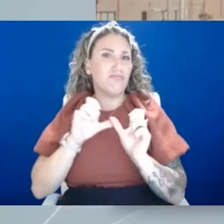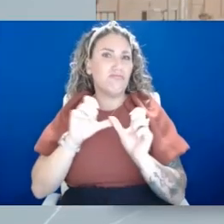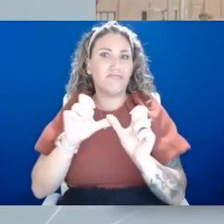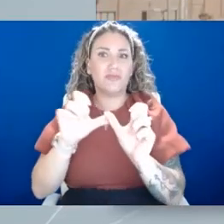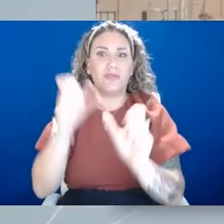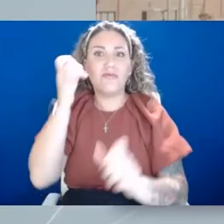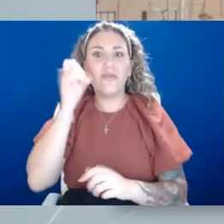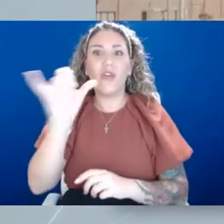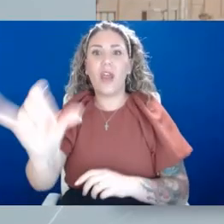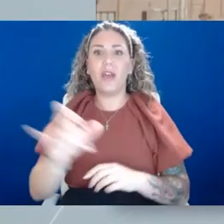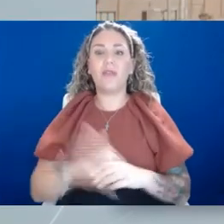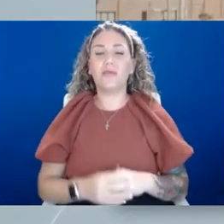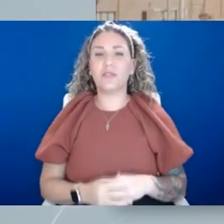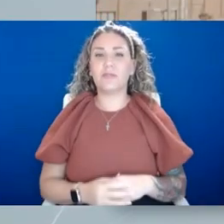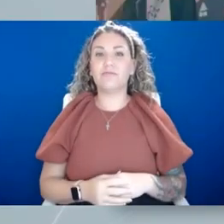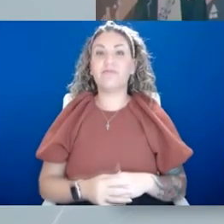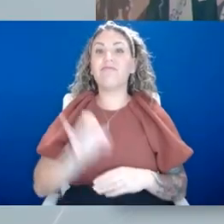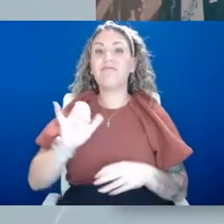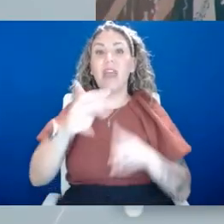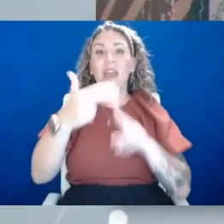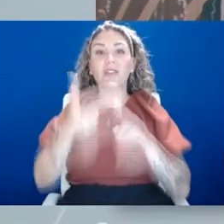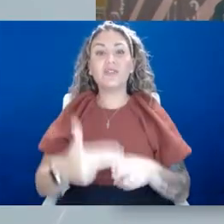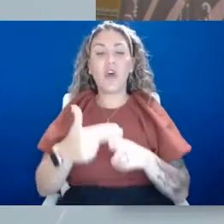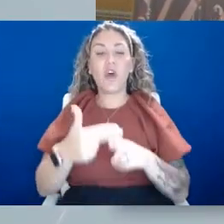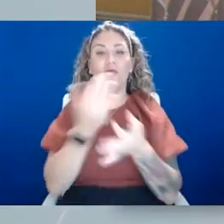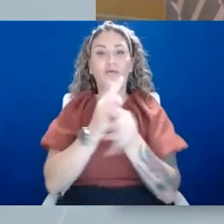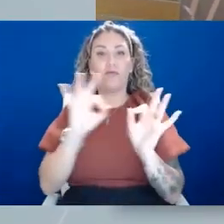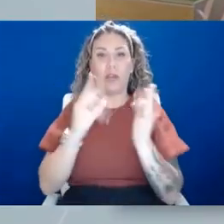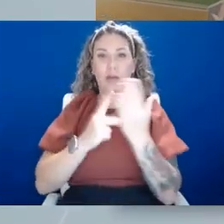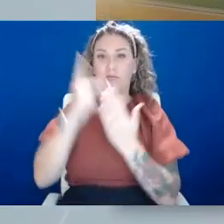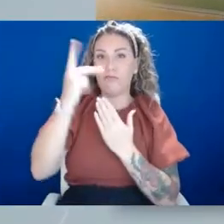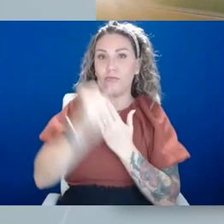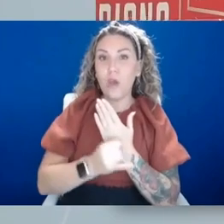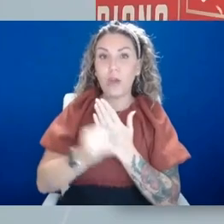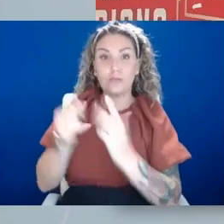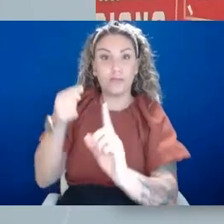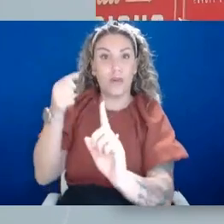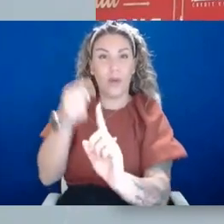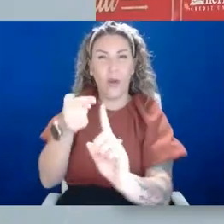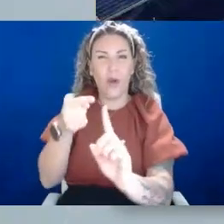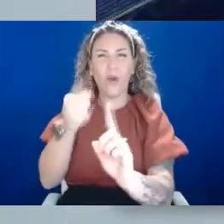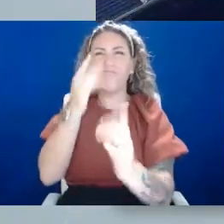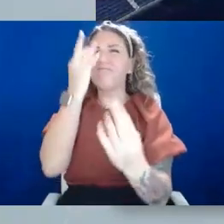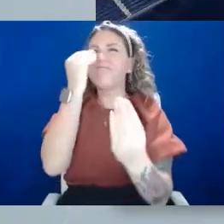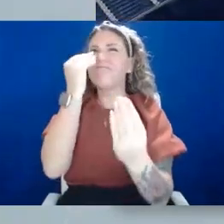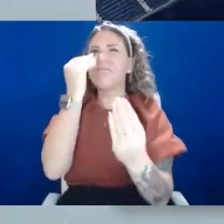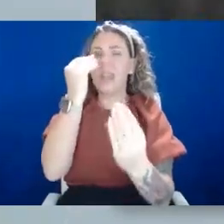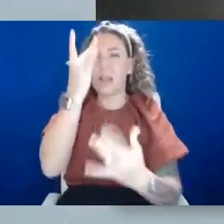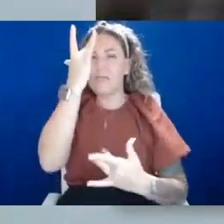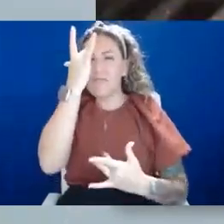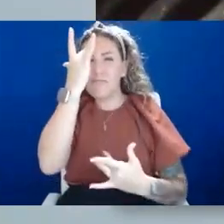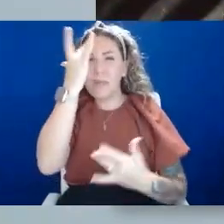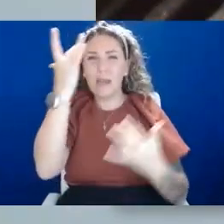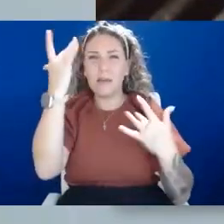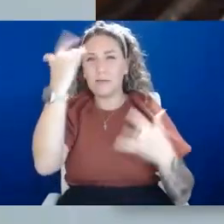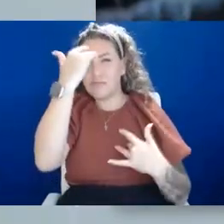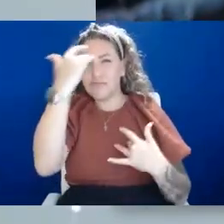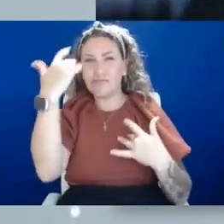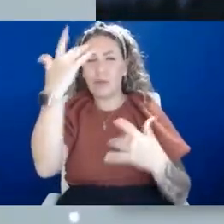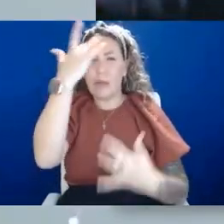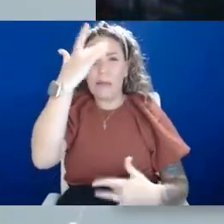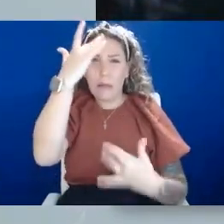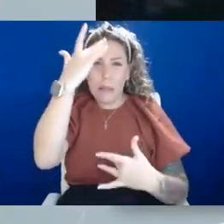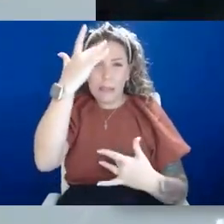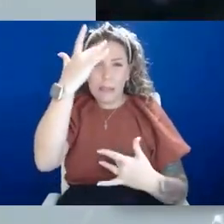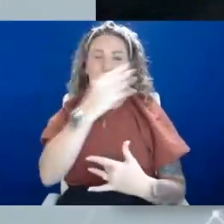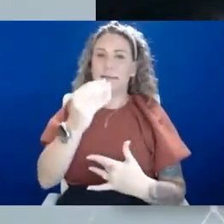it. It is called Freedom Project. The goal, rethink mental illness and get people the support they need. The